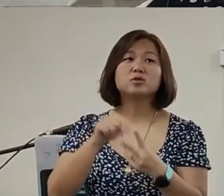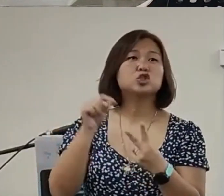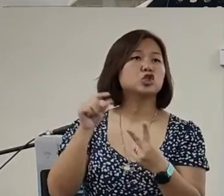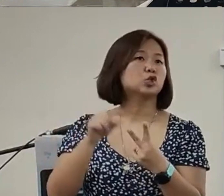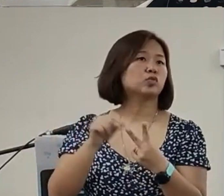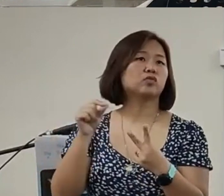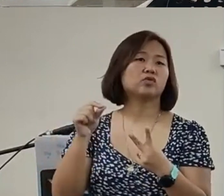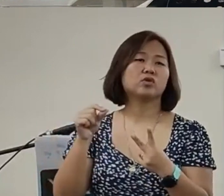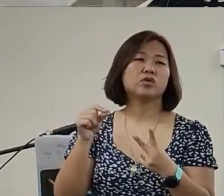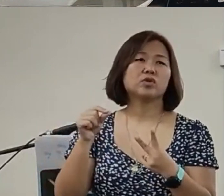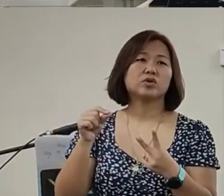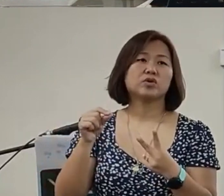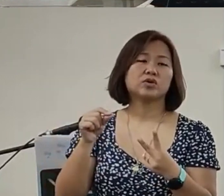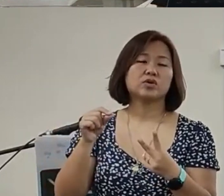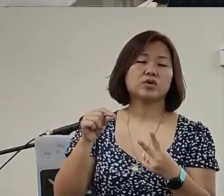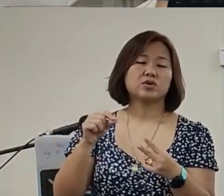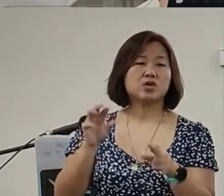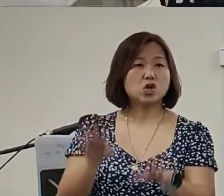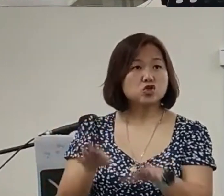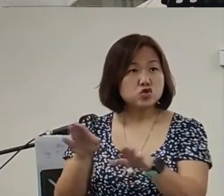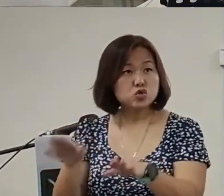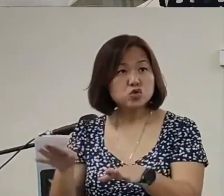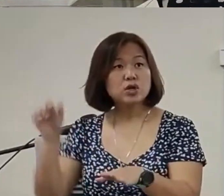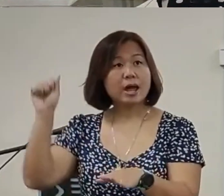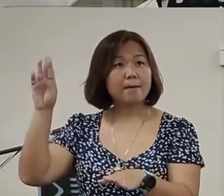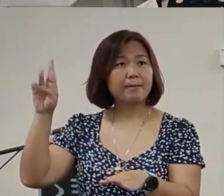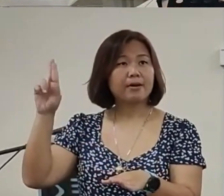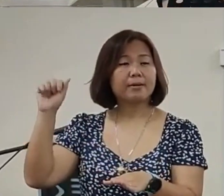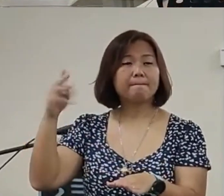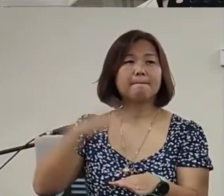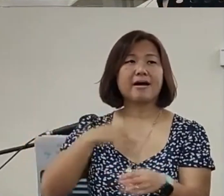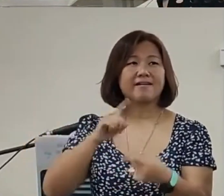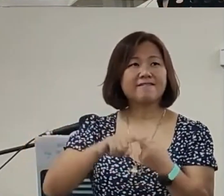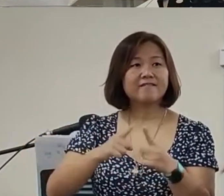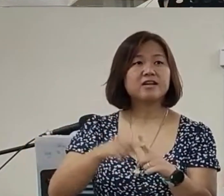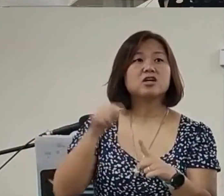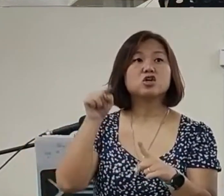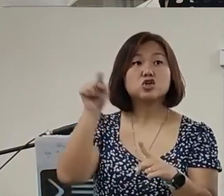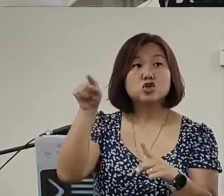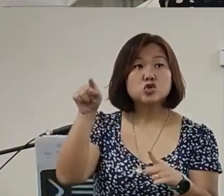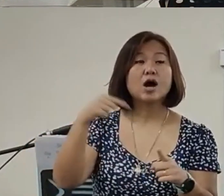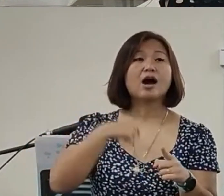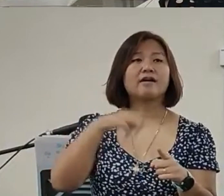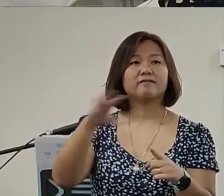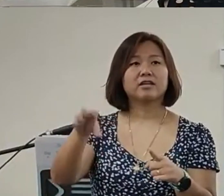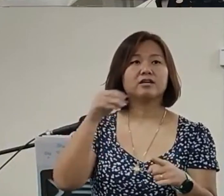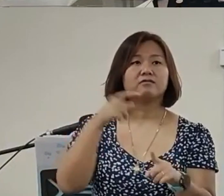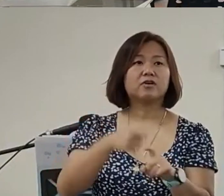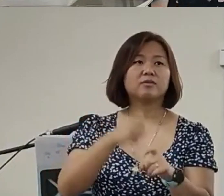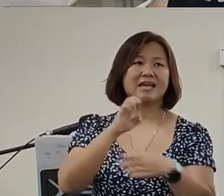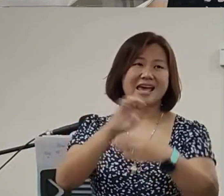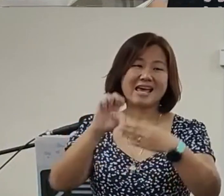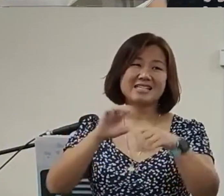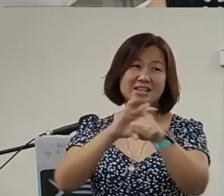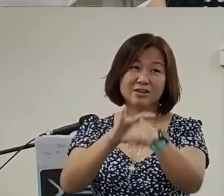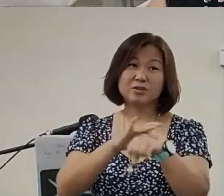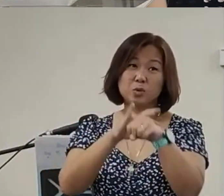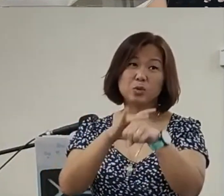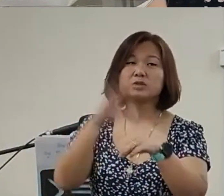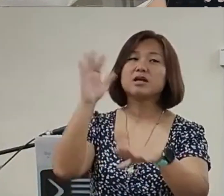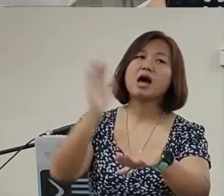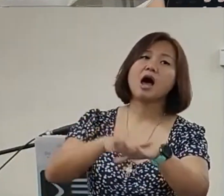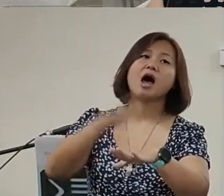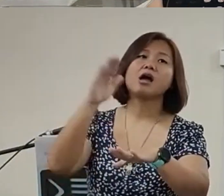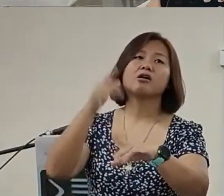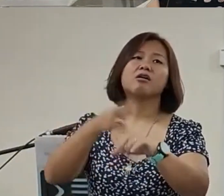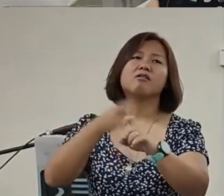chosen the descendants of Abraham my friend you whom I have taken from the ends of